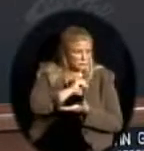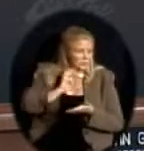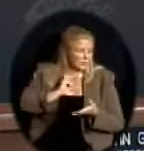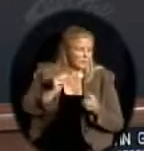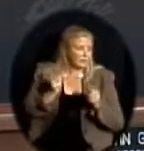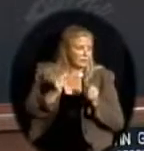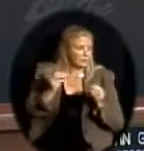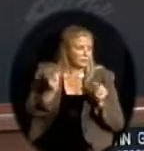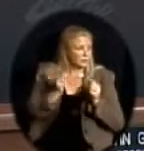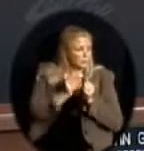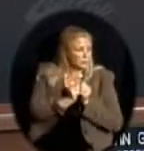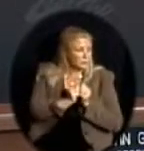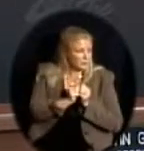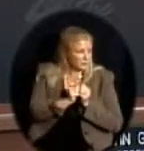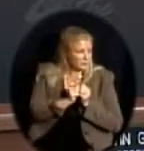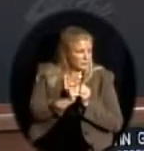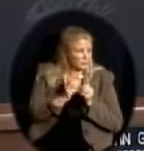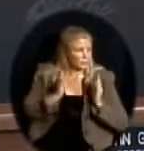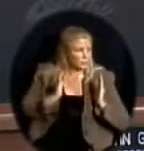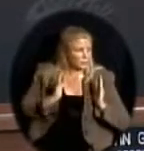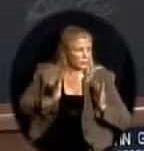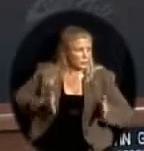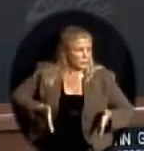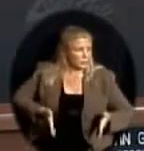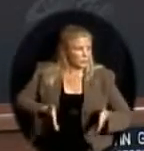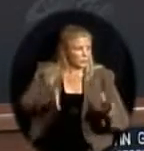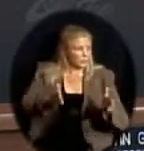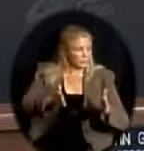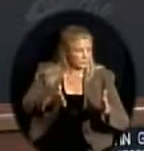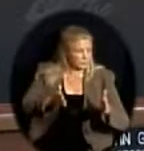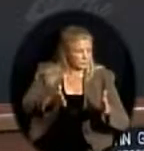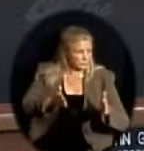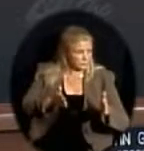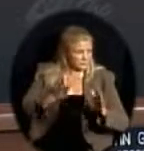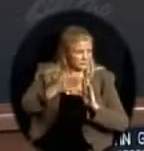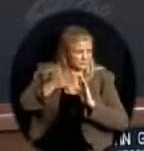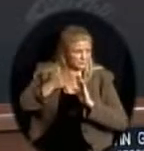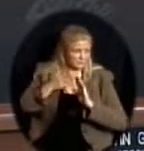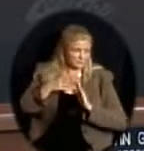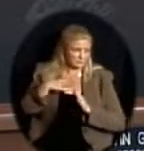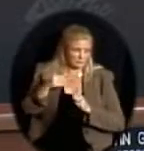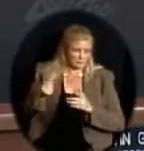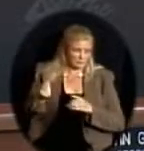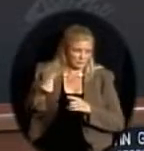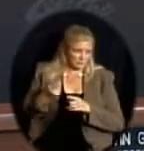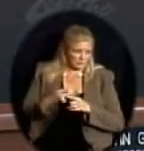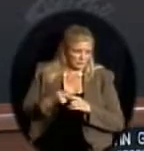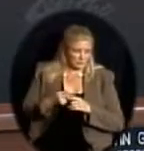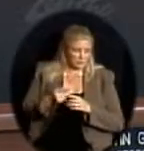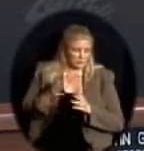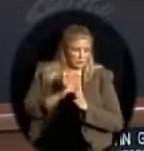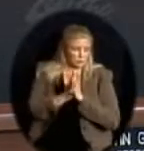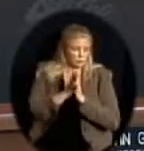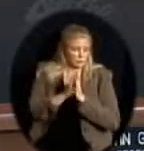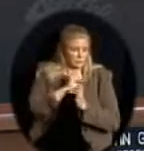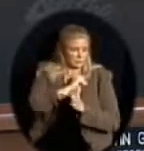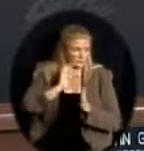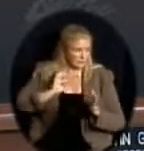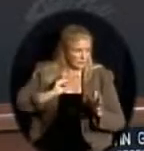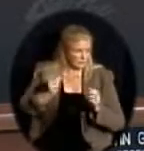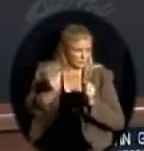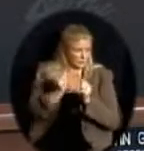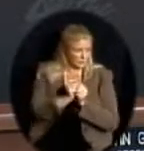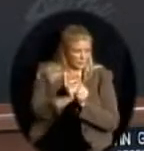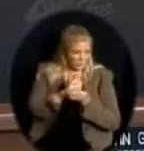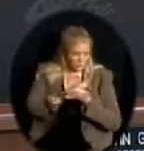infrastructure, parks and other facilities. The city traffic staff will continue to work with school safety committee to discuss and review issues of traffic as it